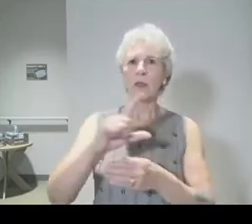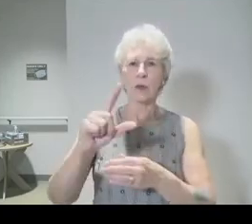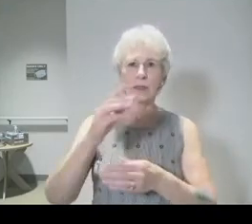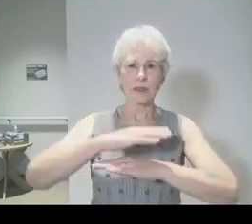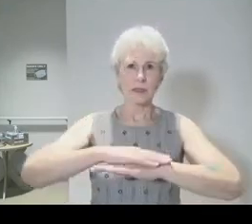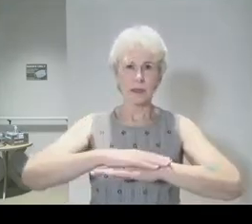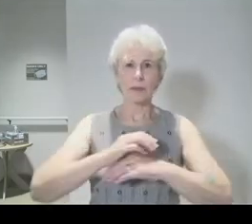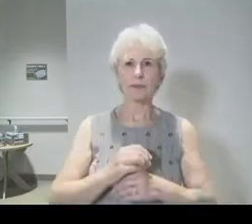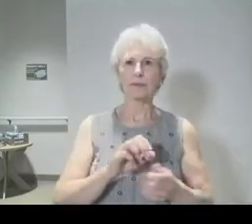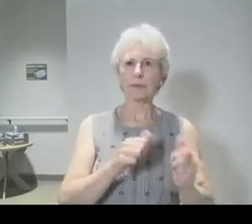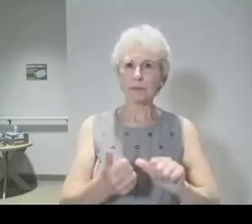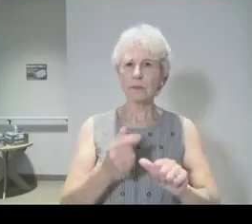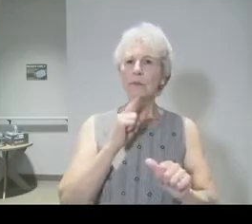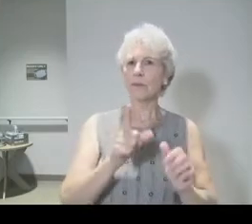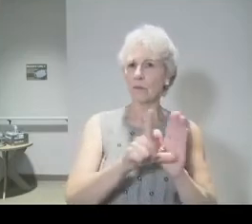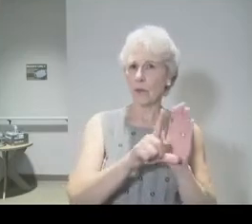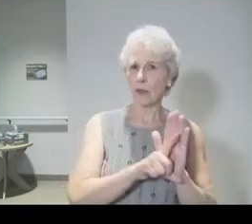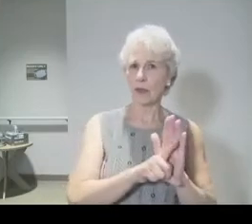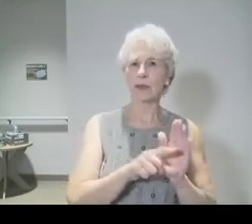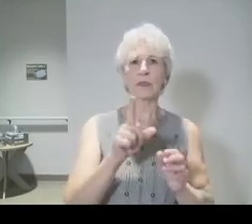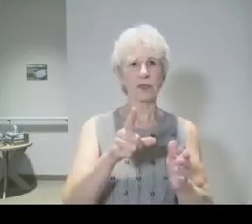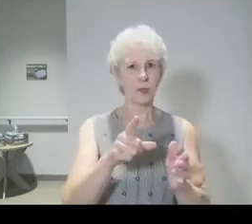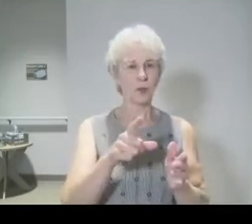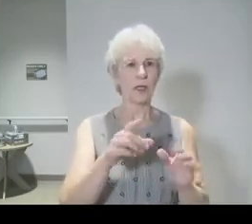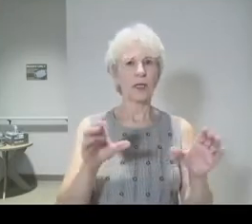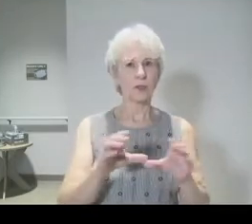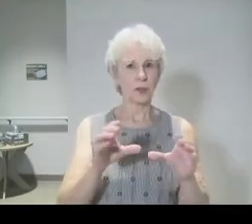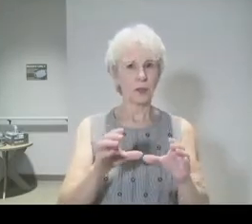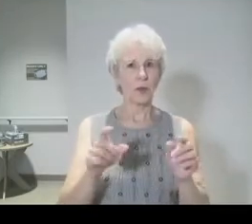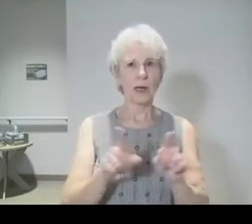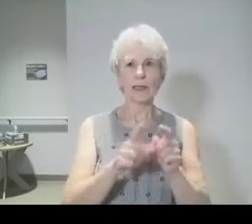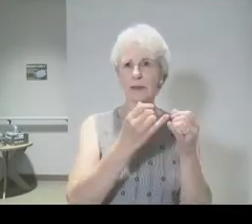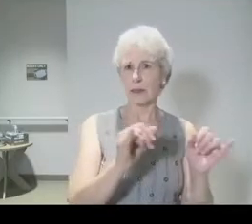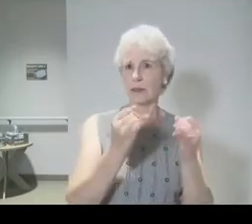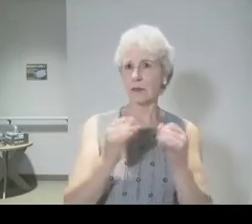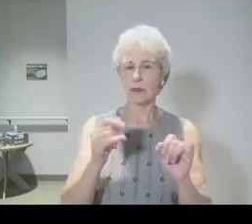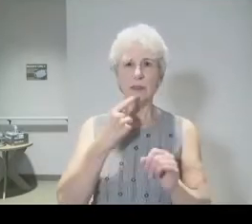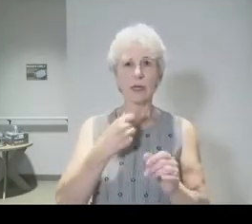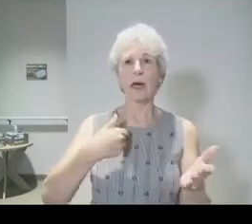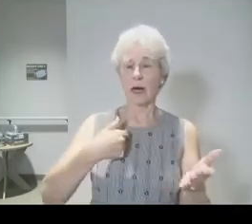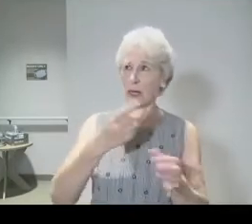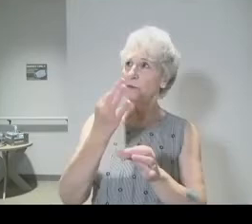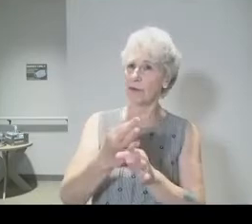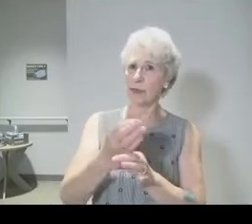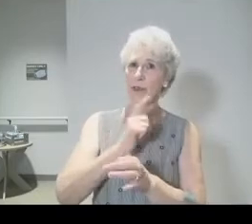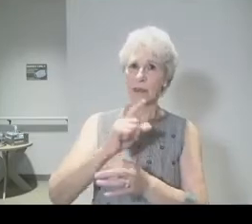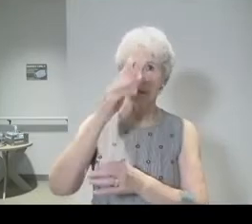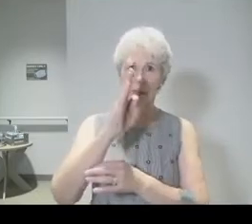Whereas baptism is an ordinance that you partake in as an individual to say that you have faith in God,